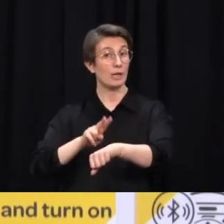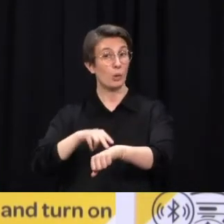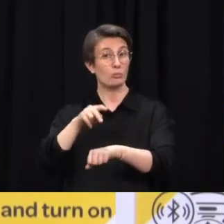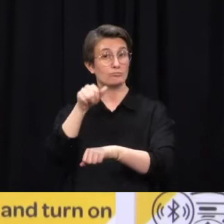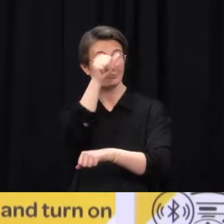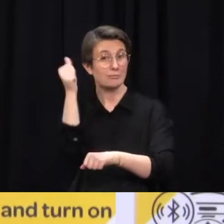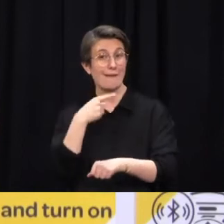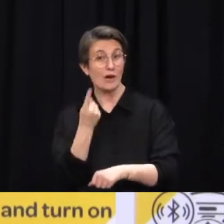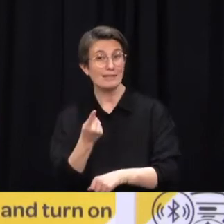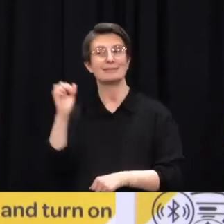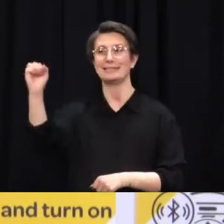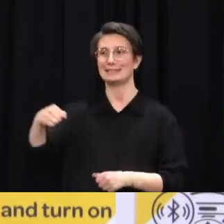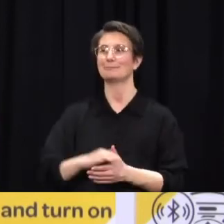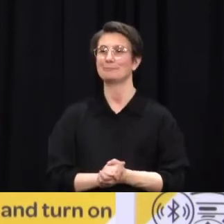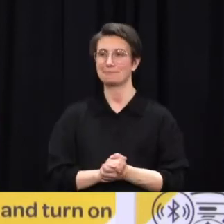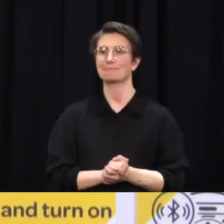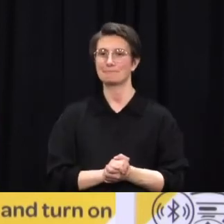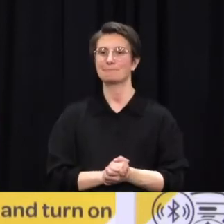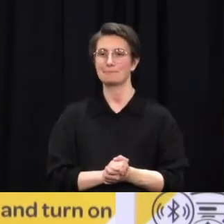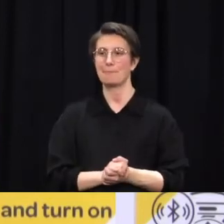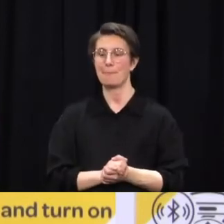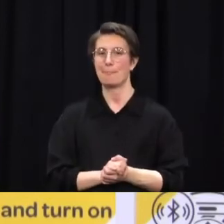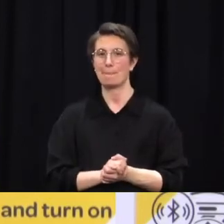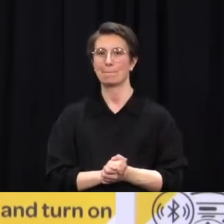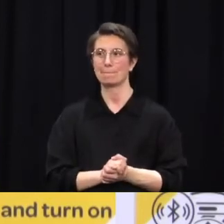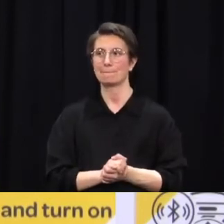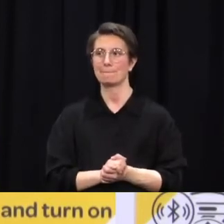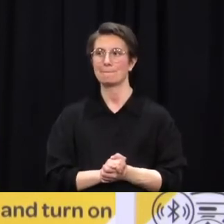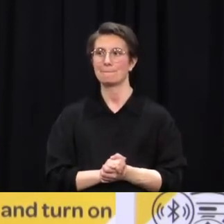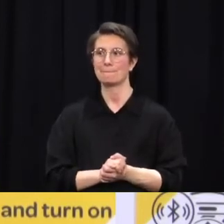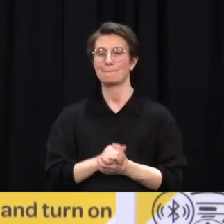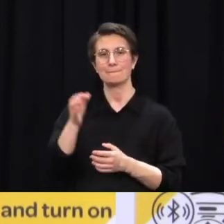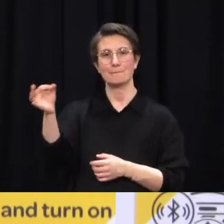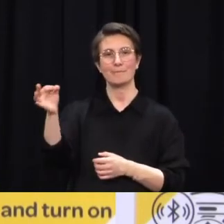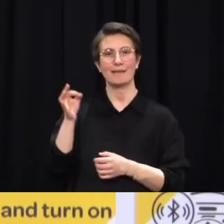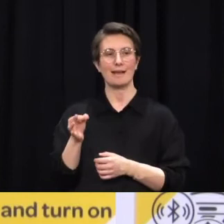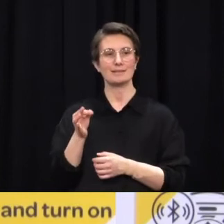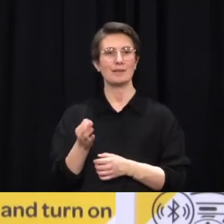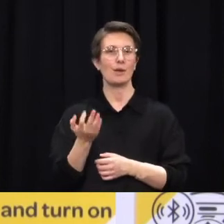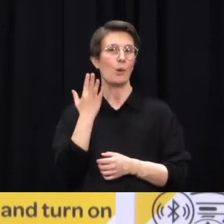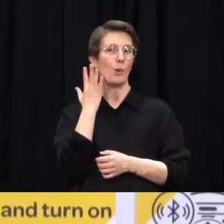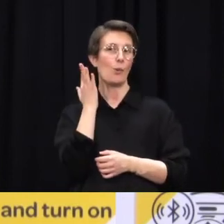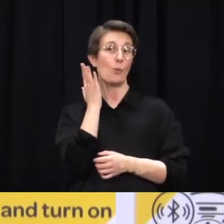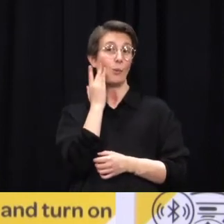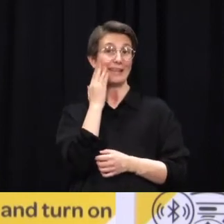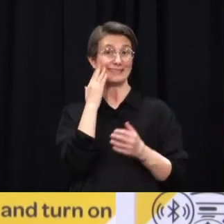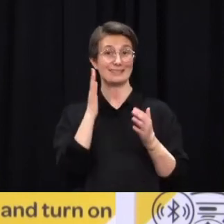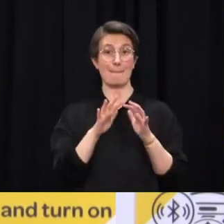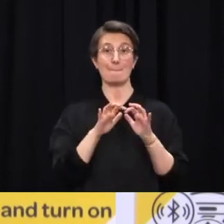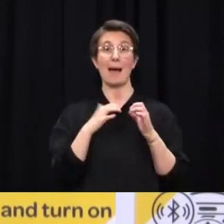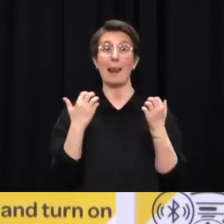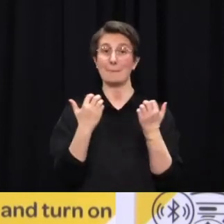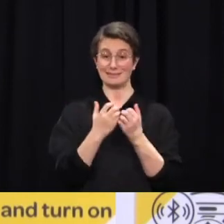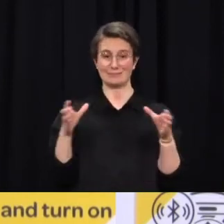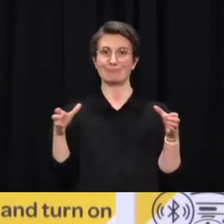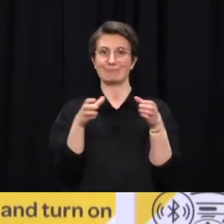them. You're taking cash away from the team. When will the decision be made about Parliament sitting this week? And is Parliament sitting an essential service? We'll make